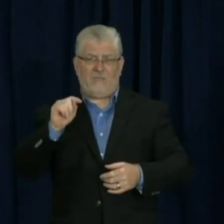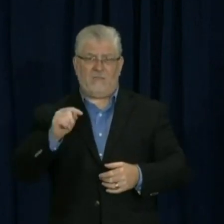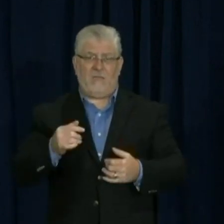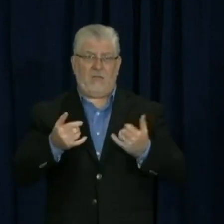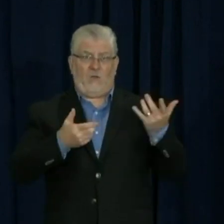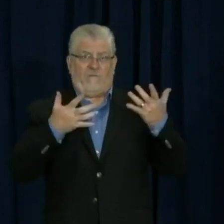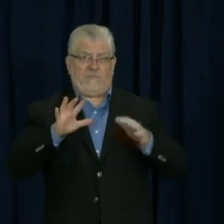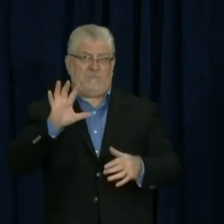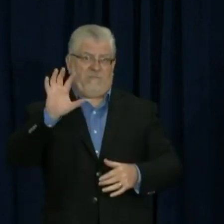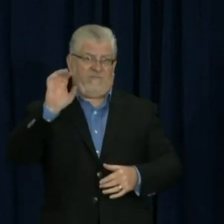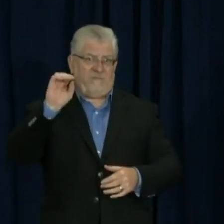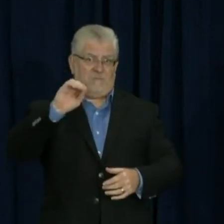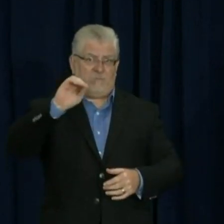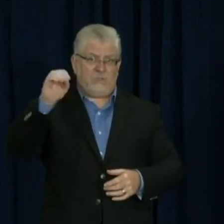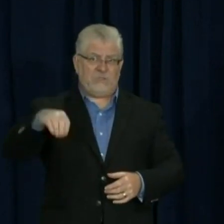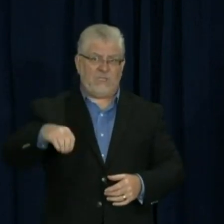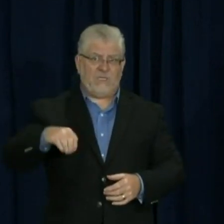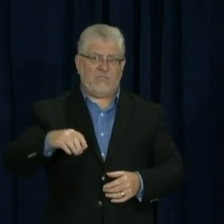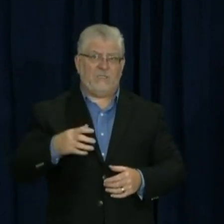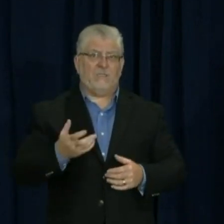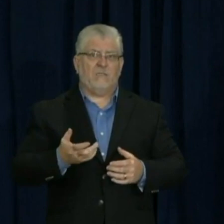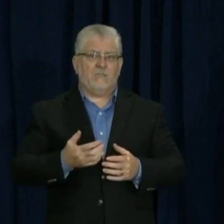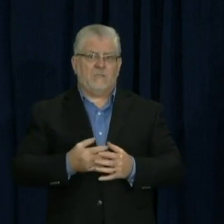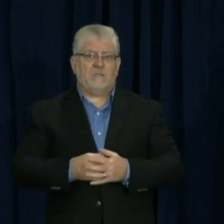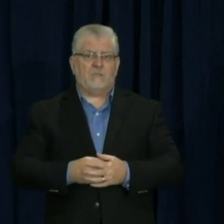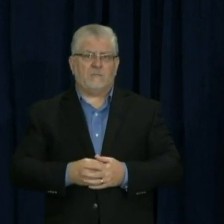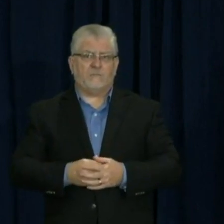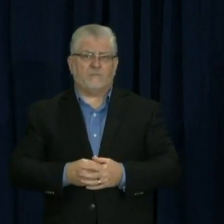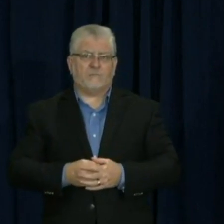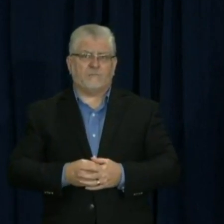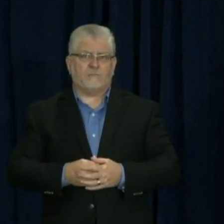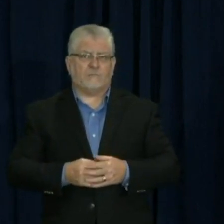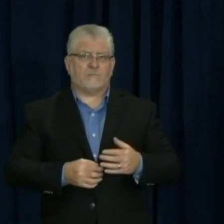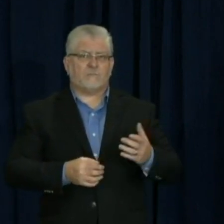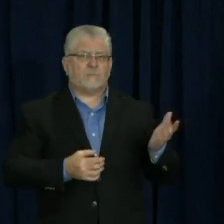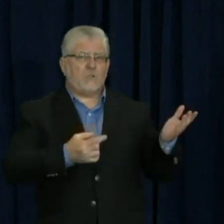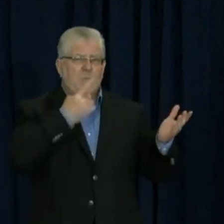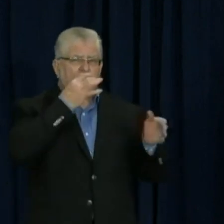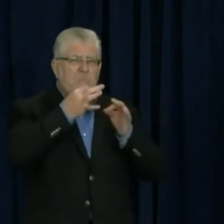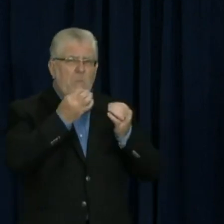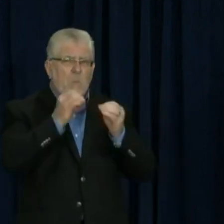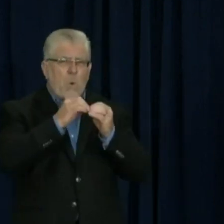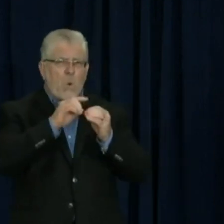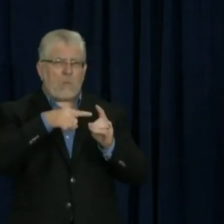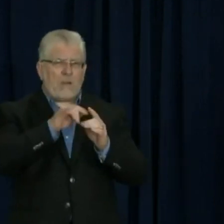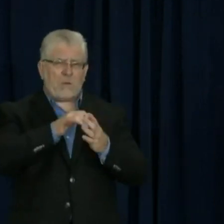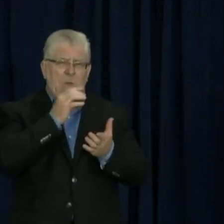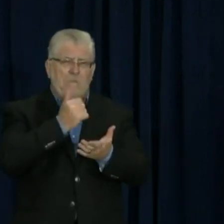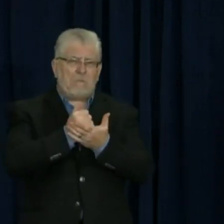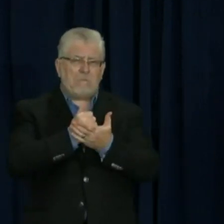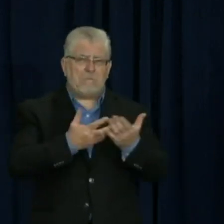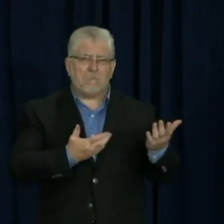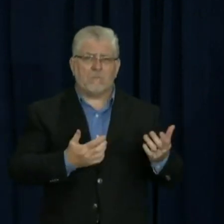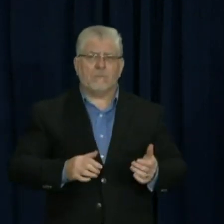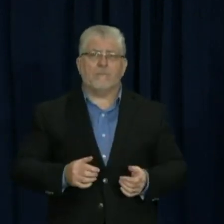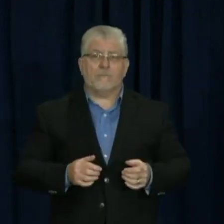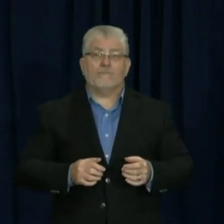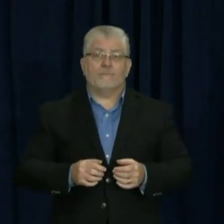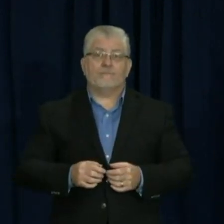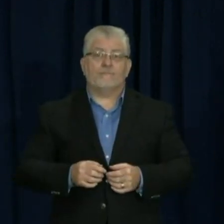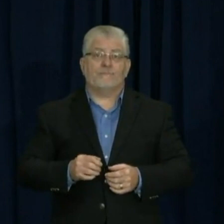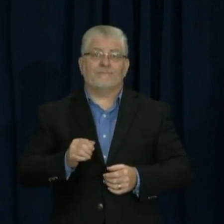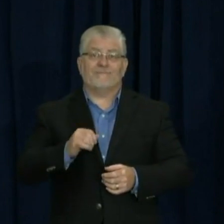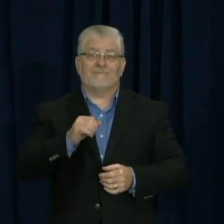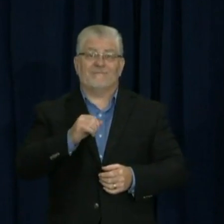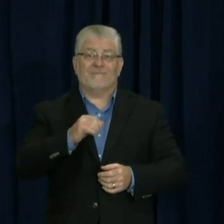regarding that, that would be helpful. Well, think, yeah, the numbers that I gave yesterday, it was just under 2.6 million,